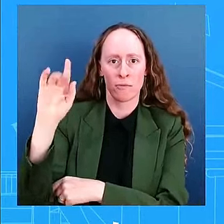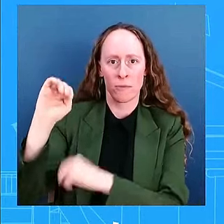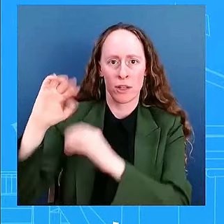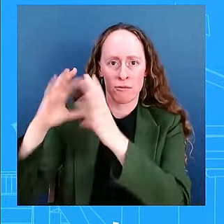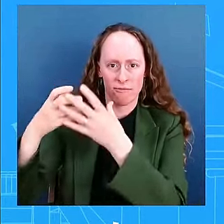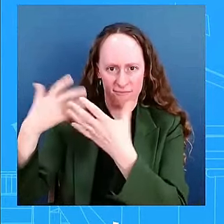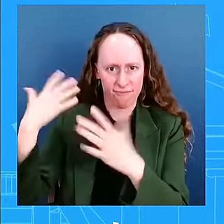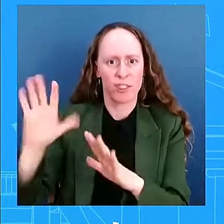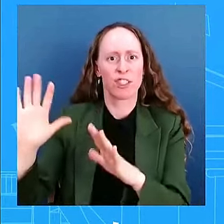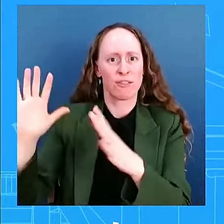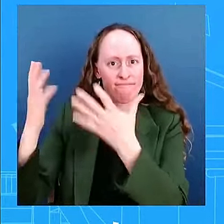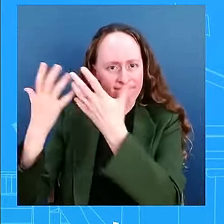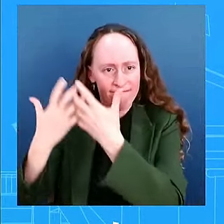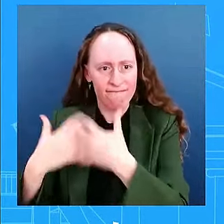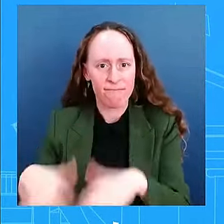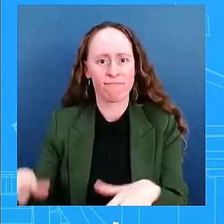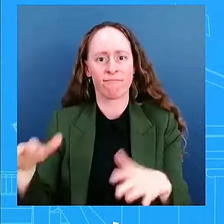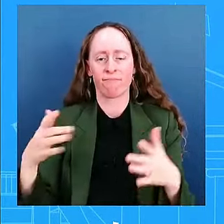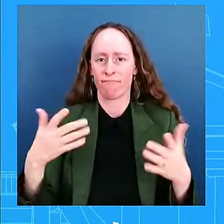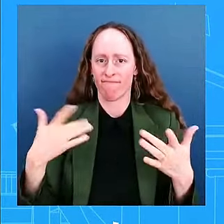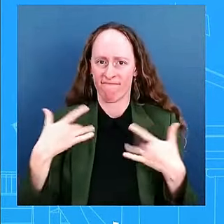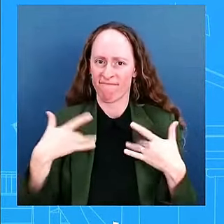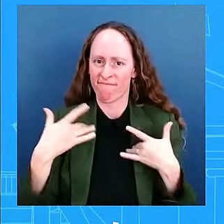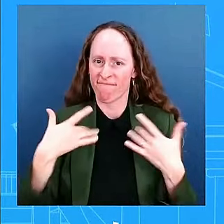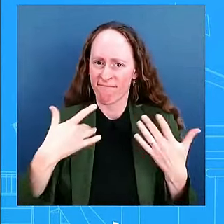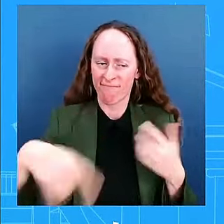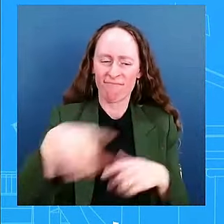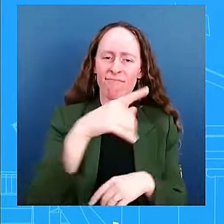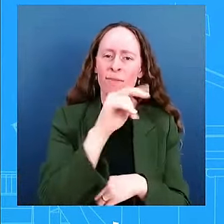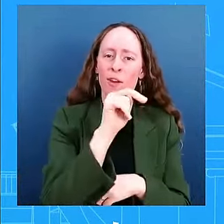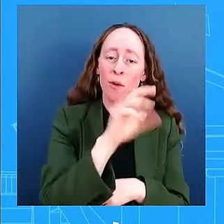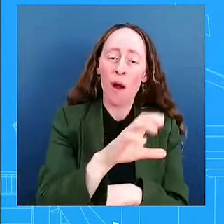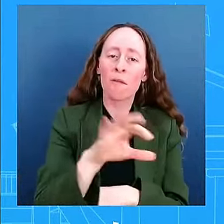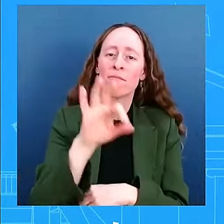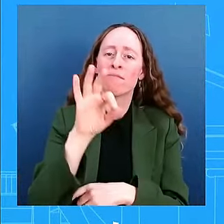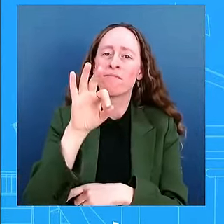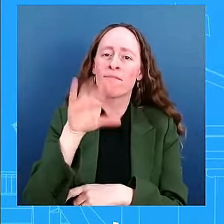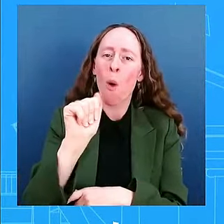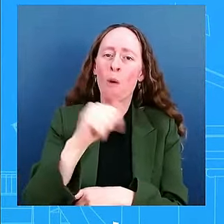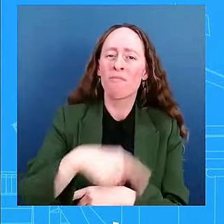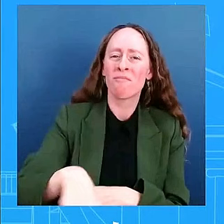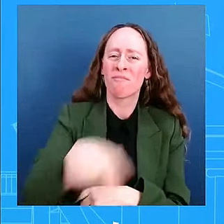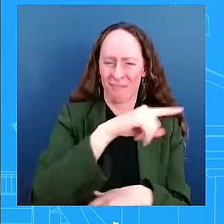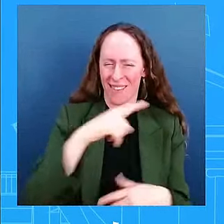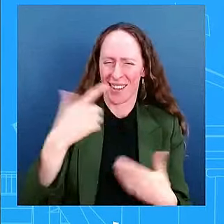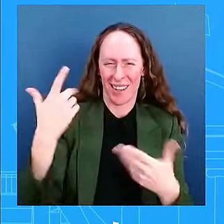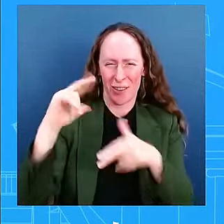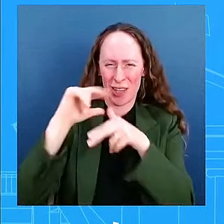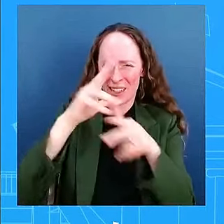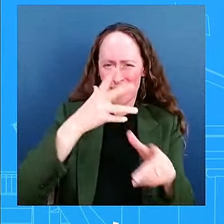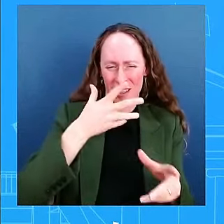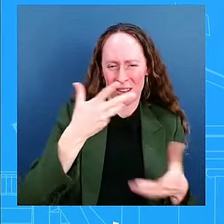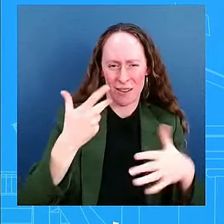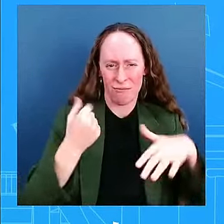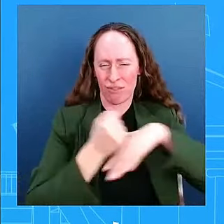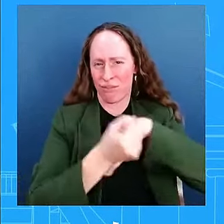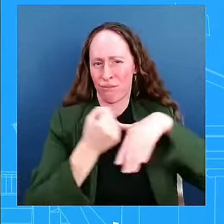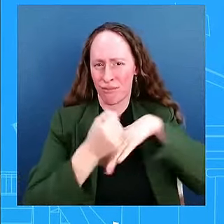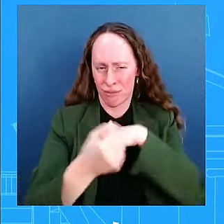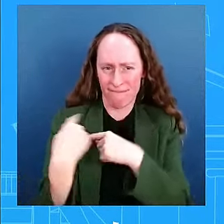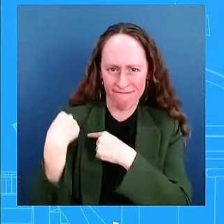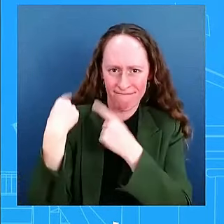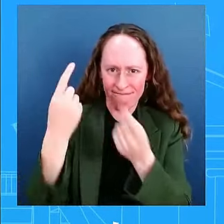Florida, and all communities affected by Hurricanes Helene and Milton. Federal assistance for communities affected by